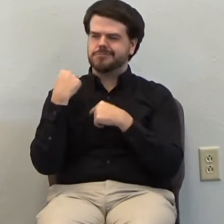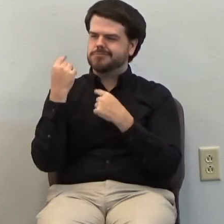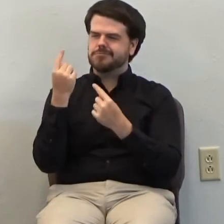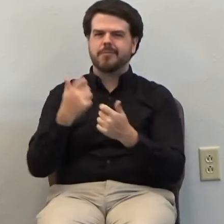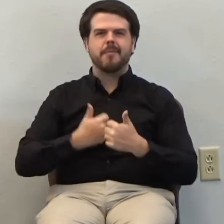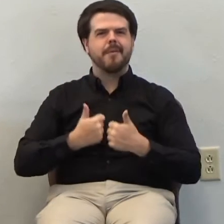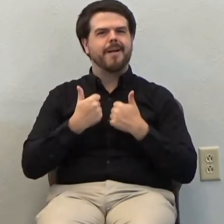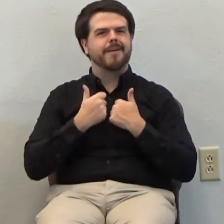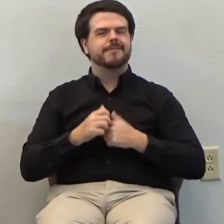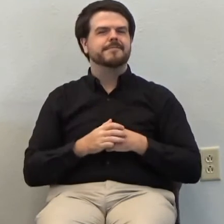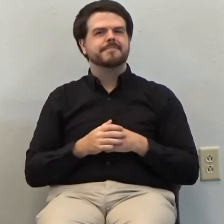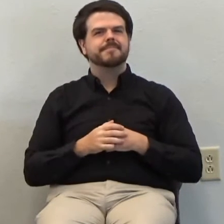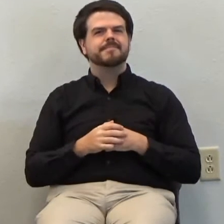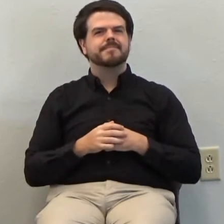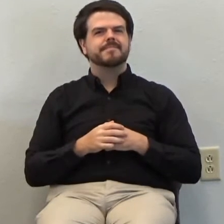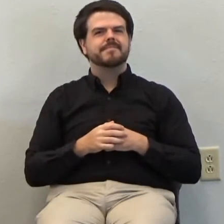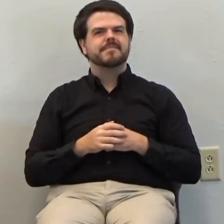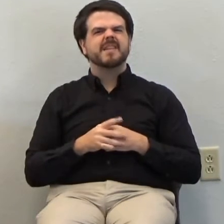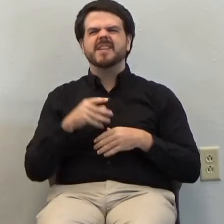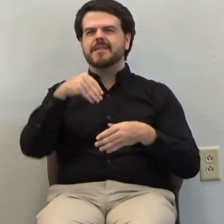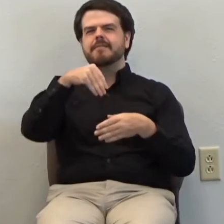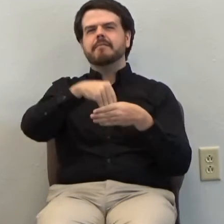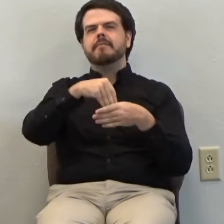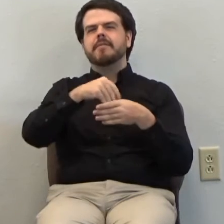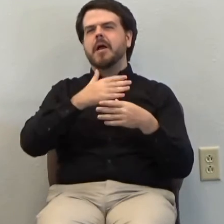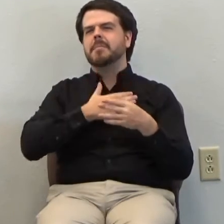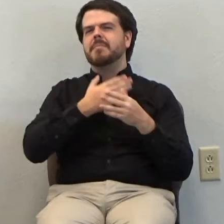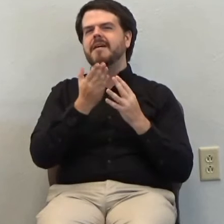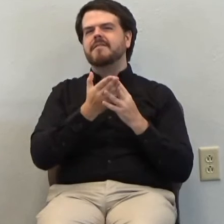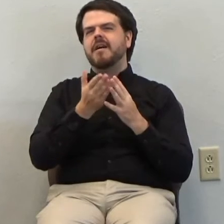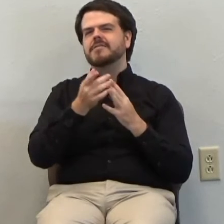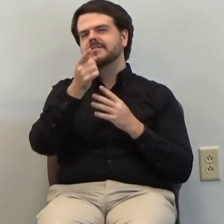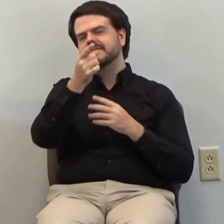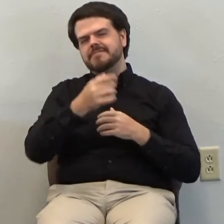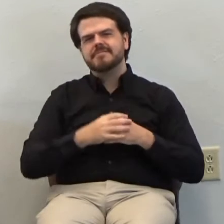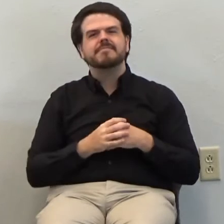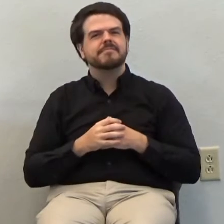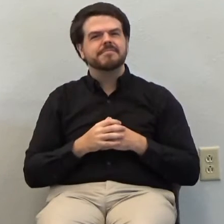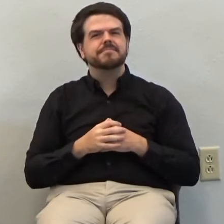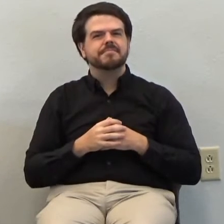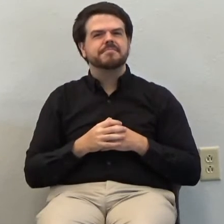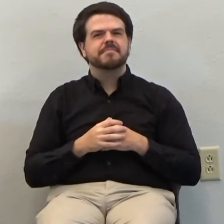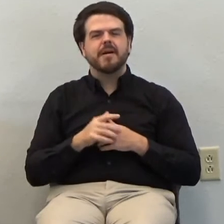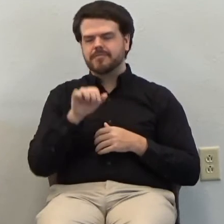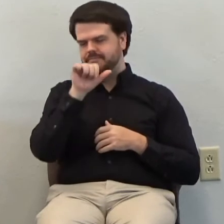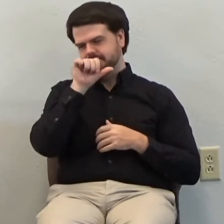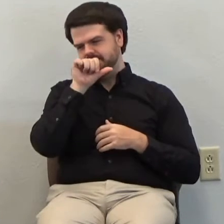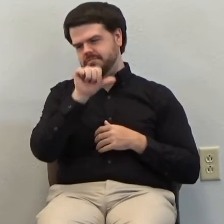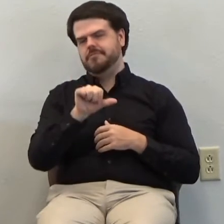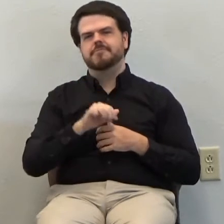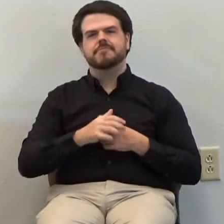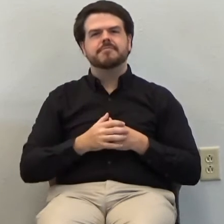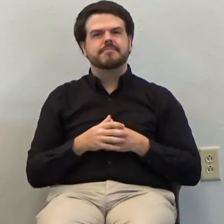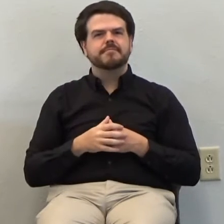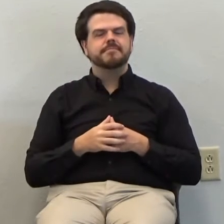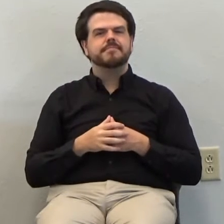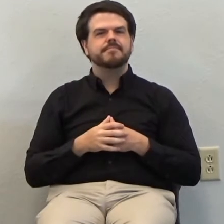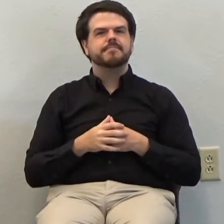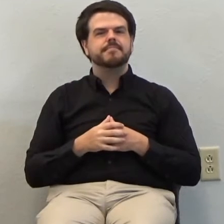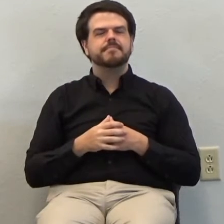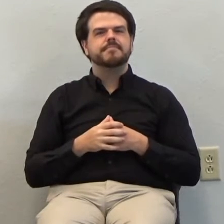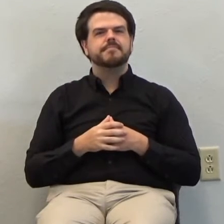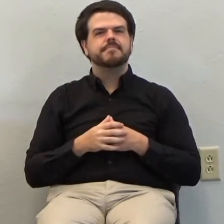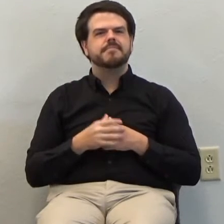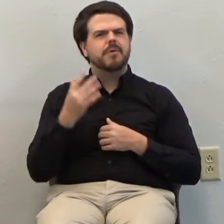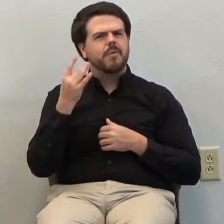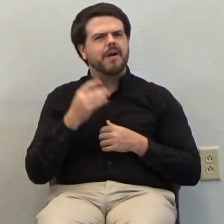And I've got it somewhere in my files. I love it. I adore it because